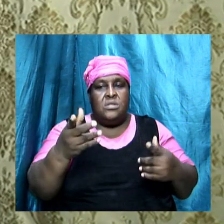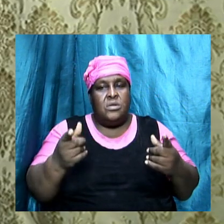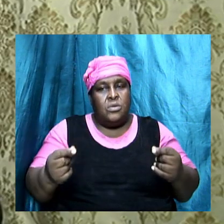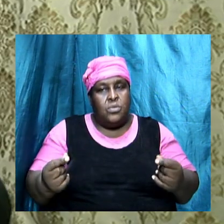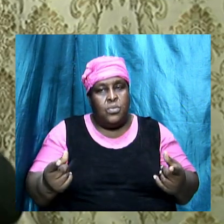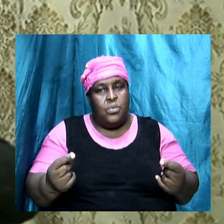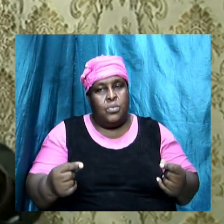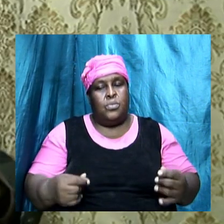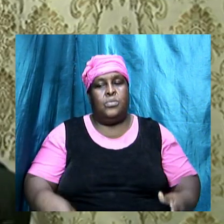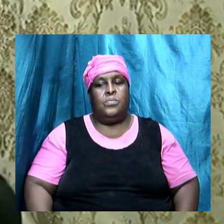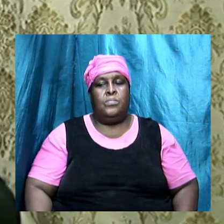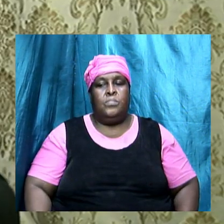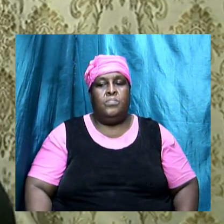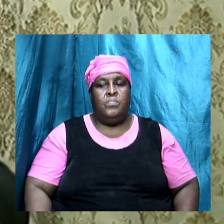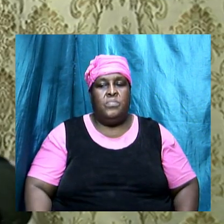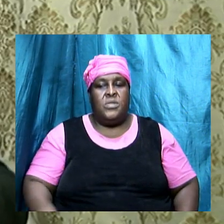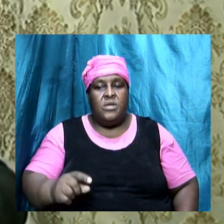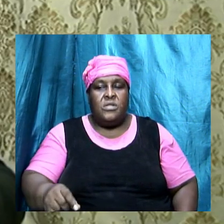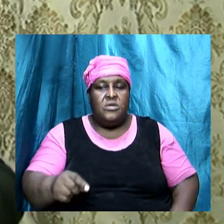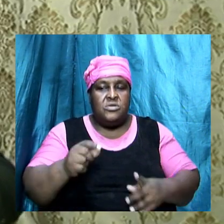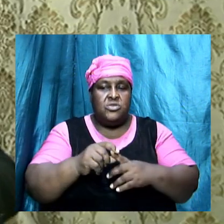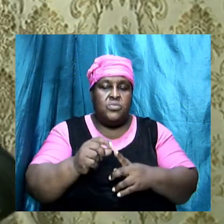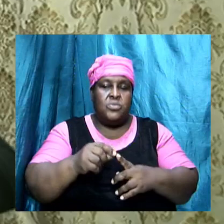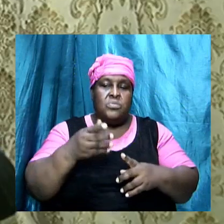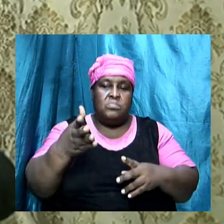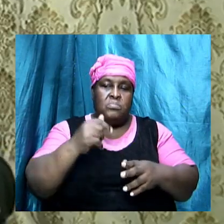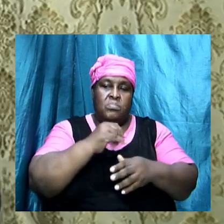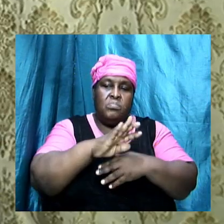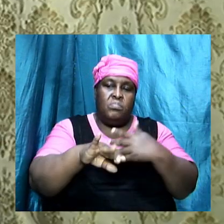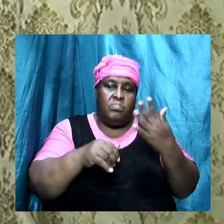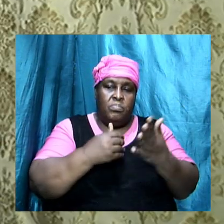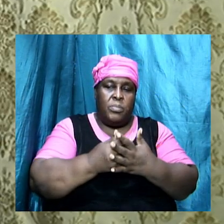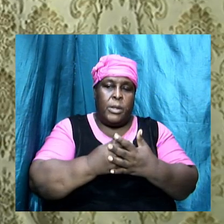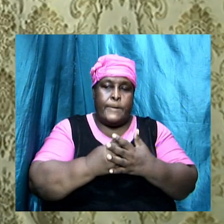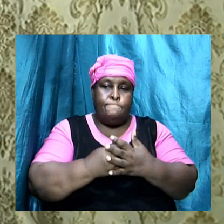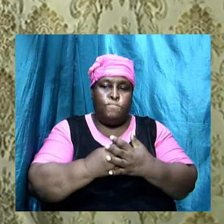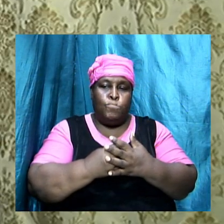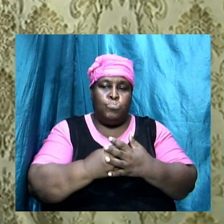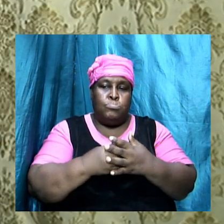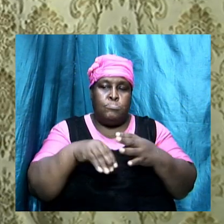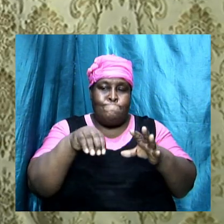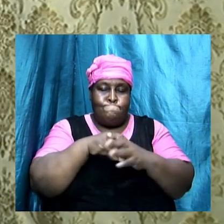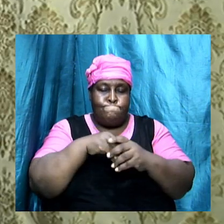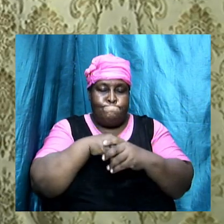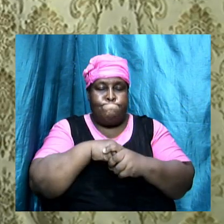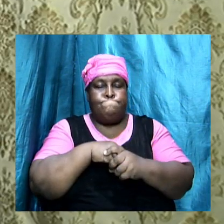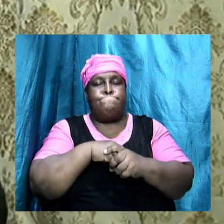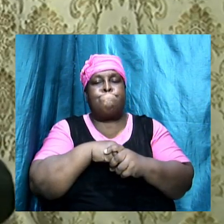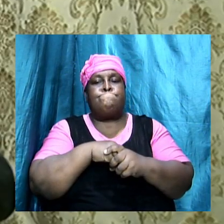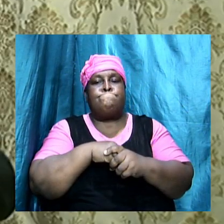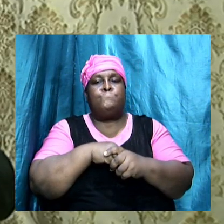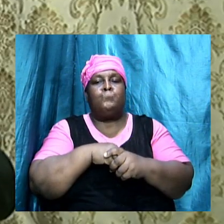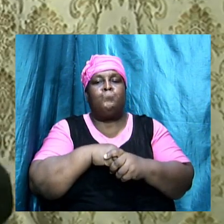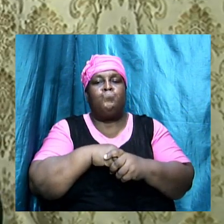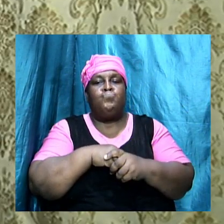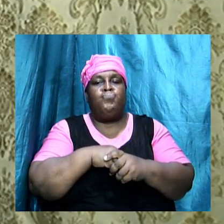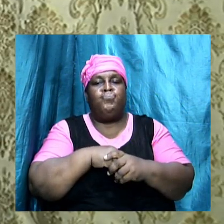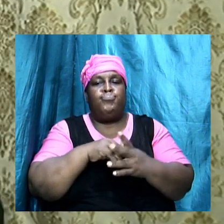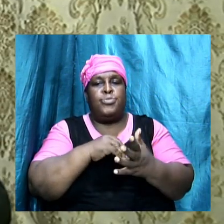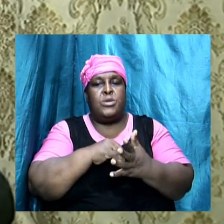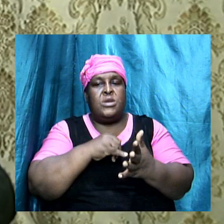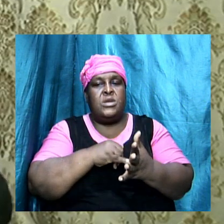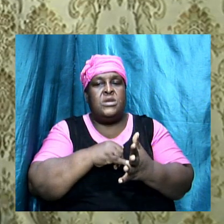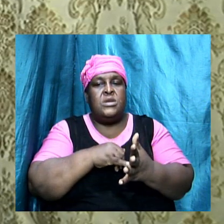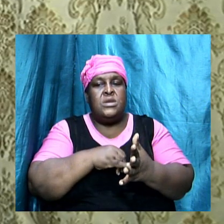and this word dear is all encompassing in other words it is dealing